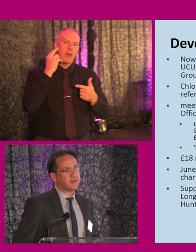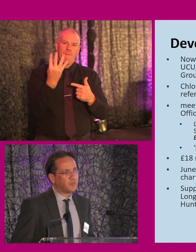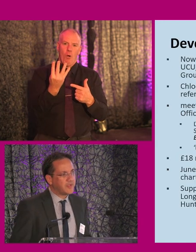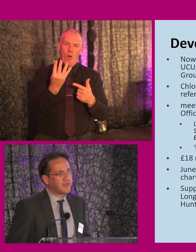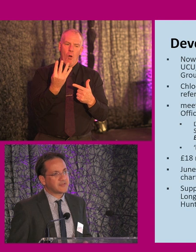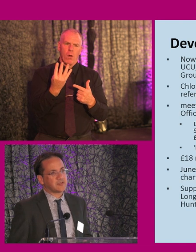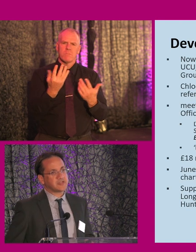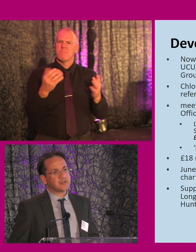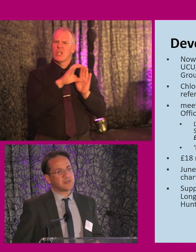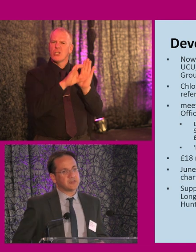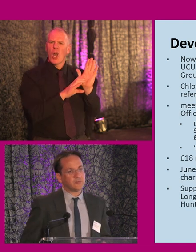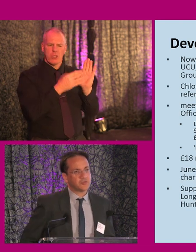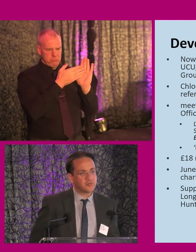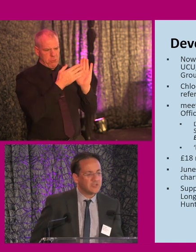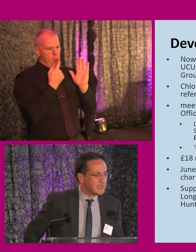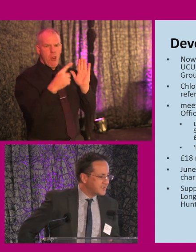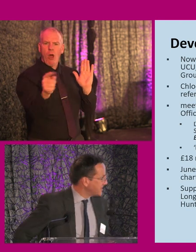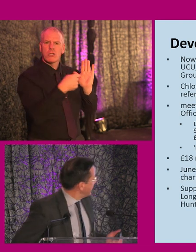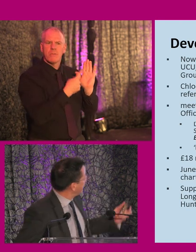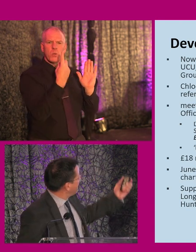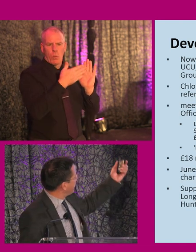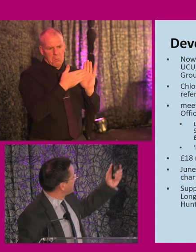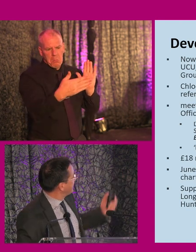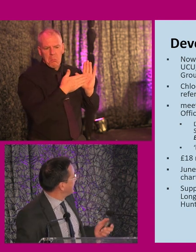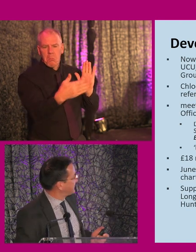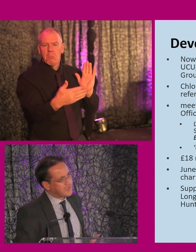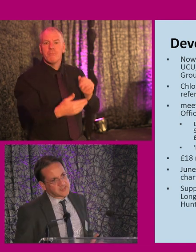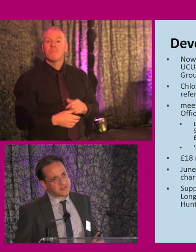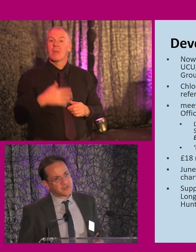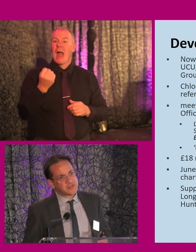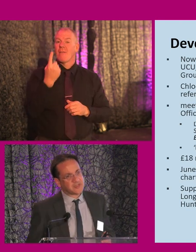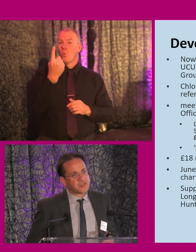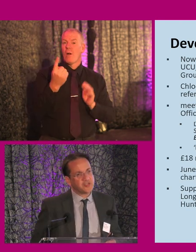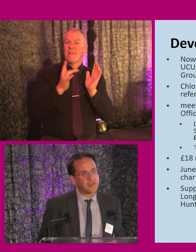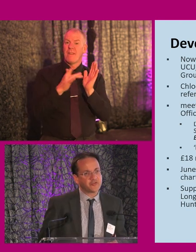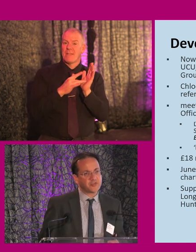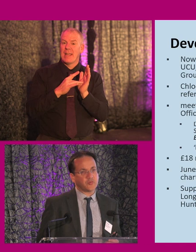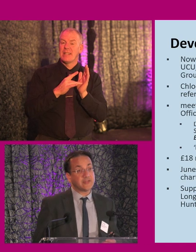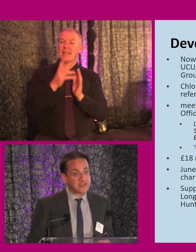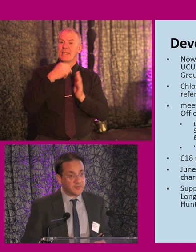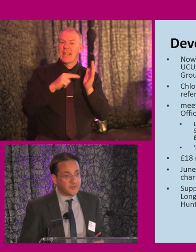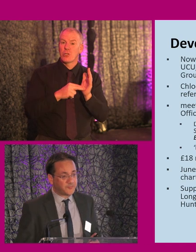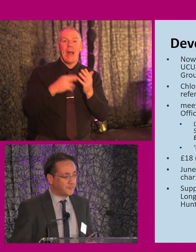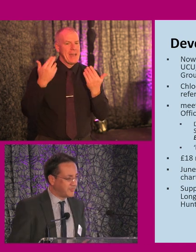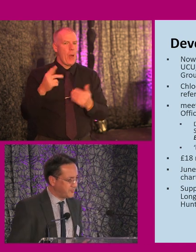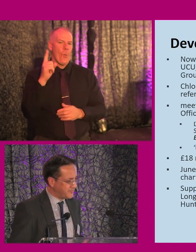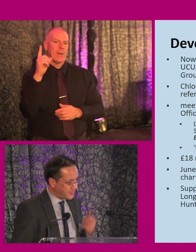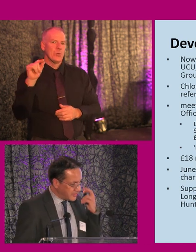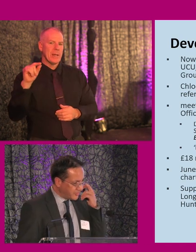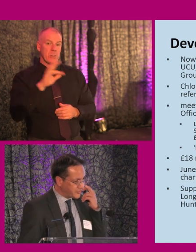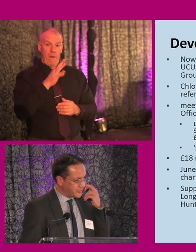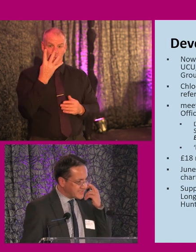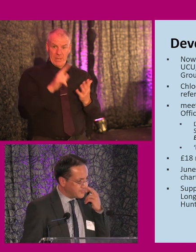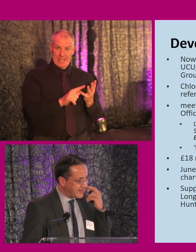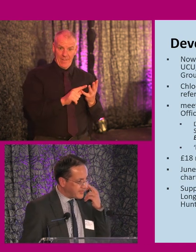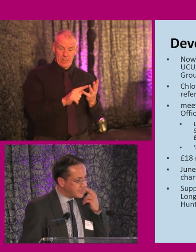we done with it since its launch? Well, it says now that we have 115 signatories. That's actually 120. We've broken